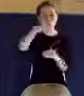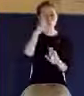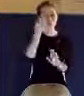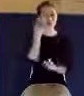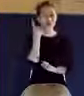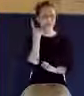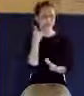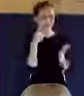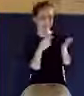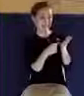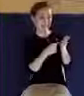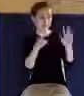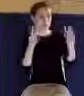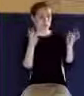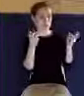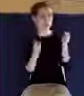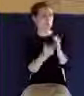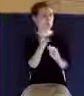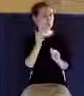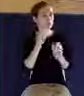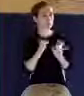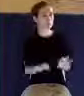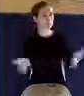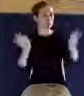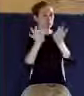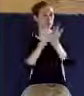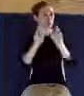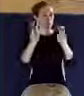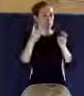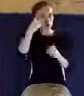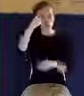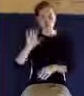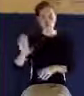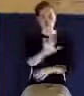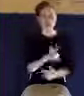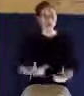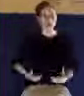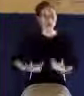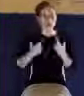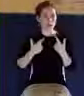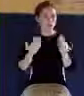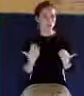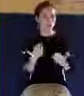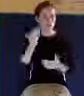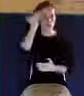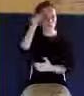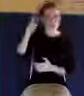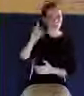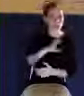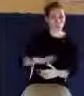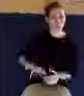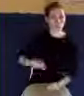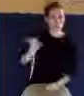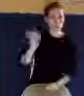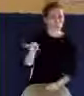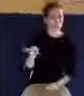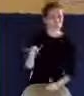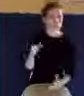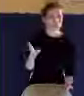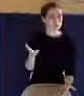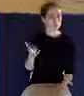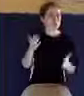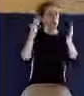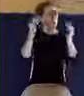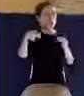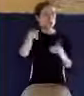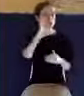most important issue of your life, that you know them. And I pray that you'll examine your heart according